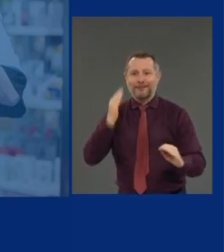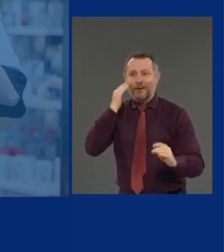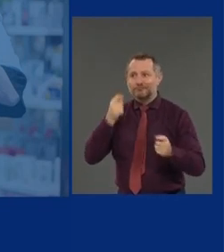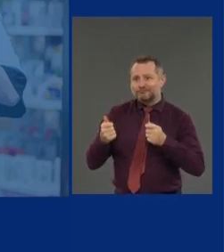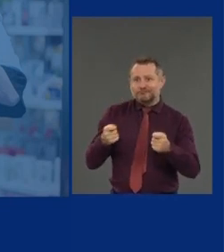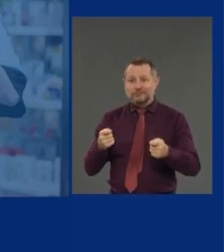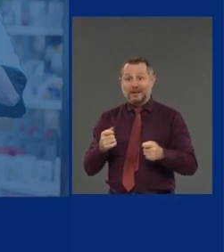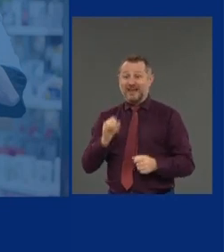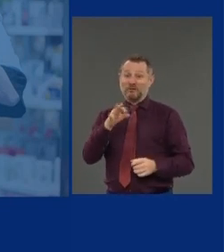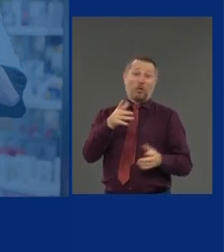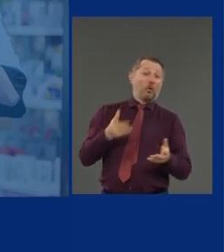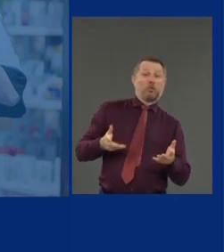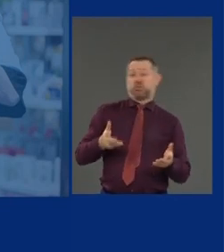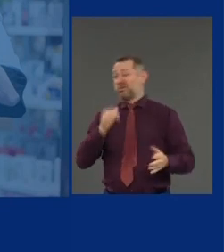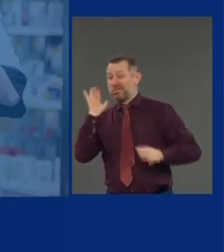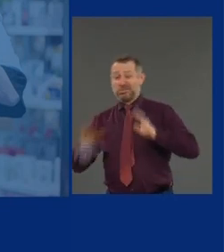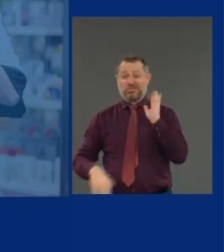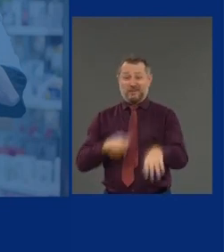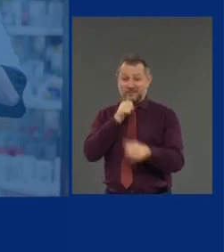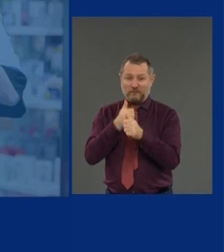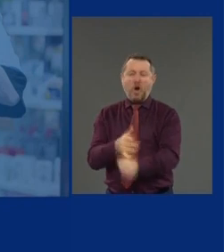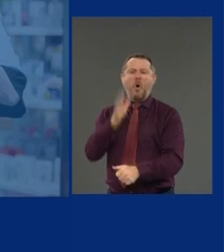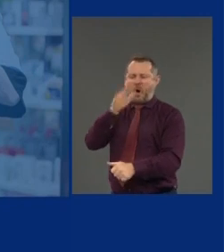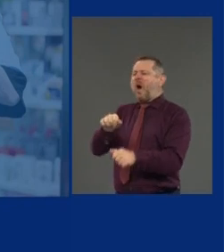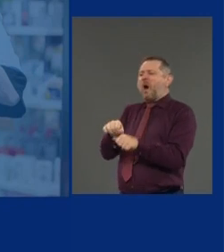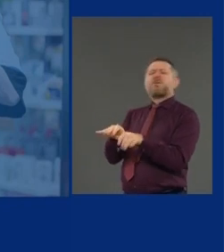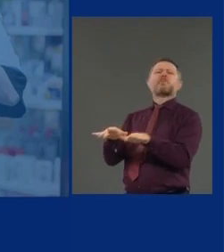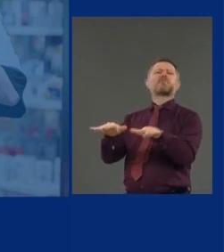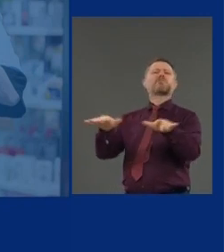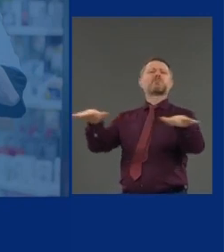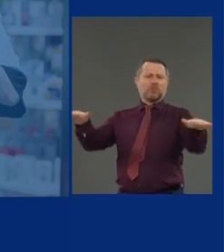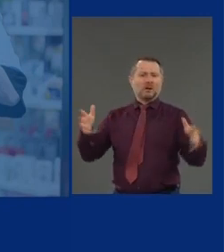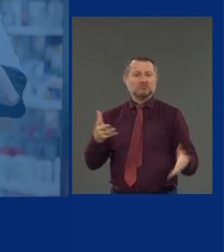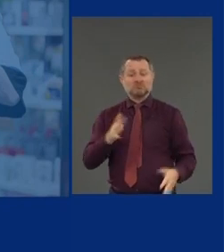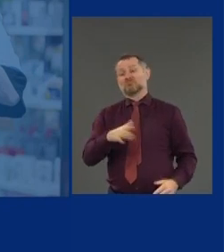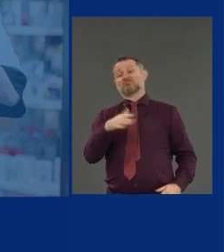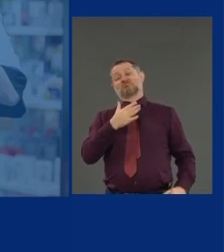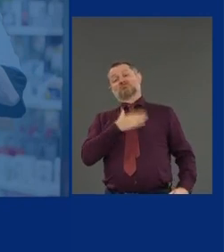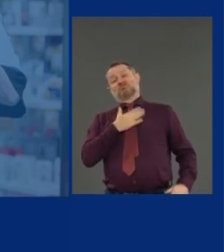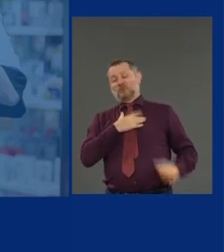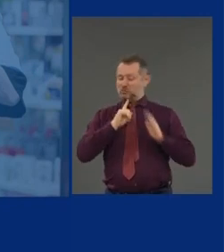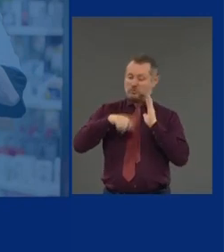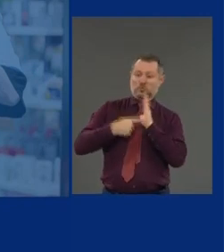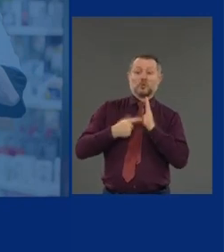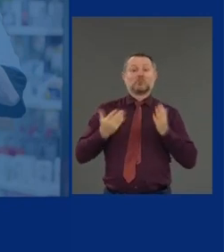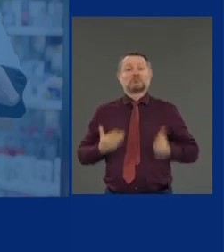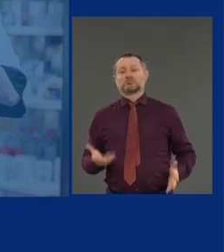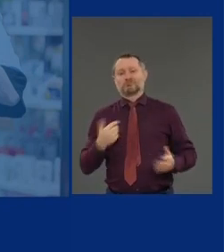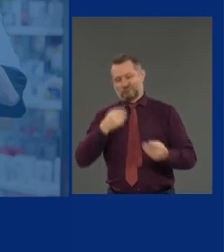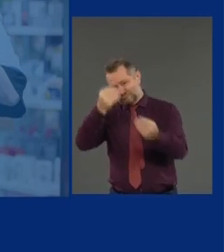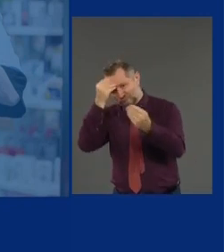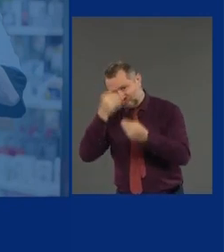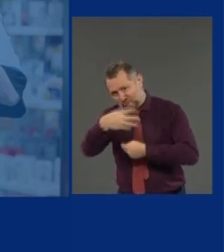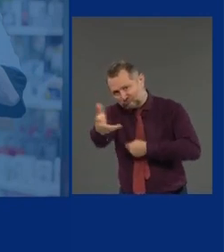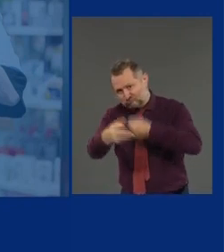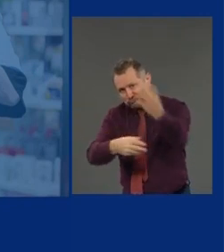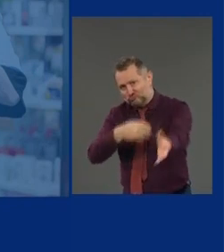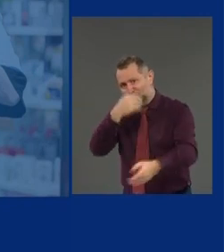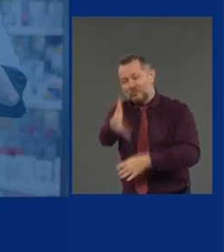has been to inform people, to educate people, to motivate people